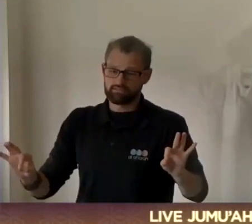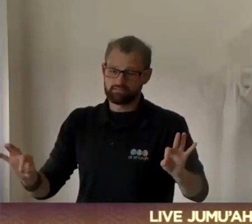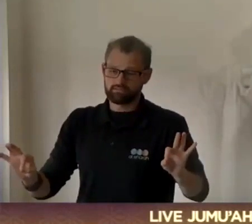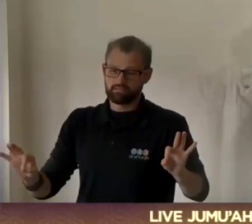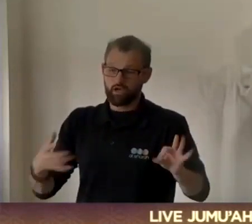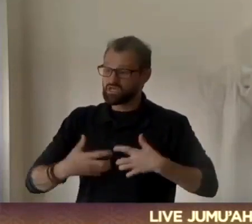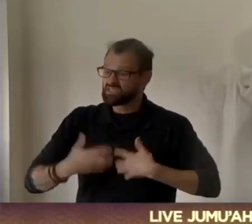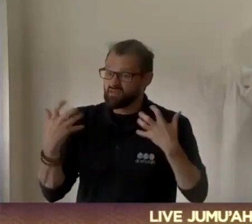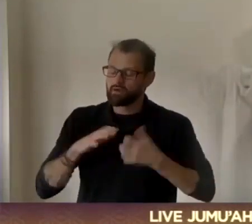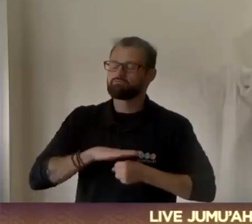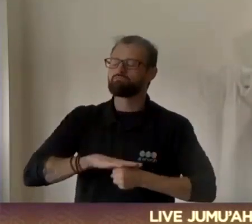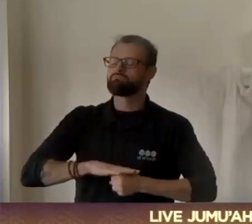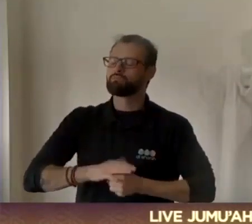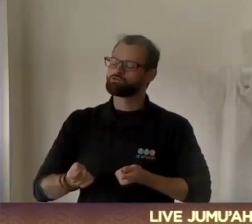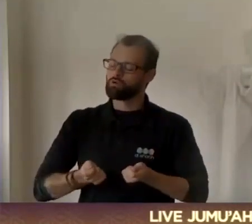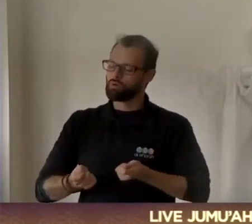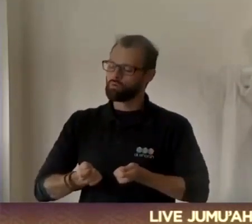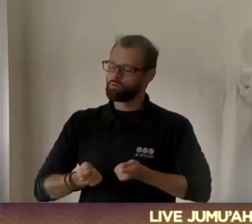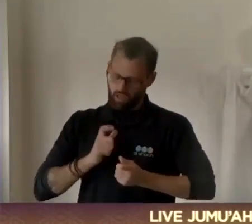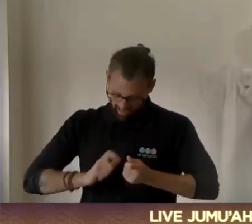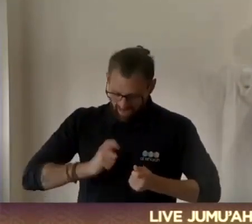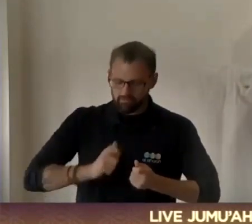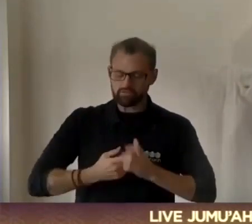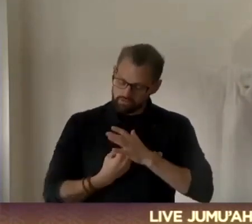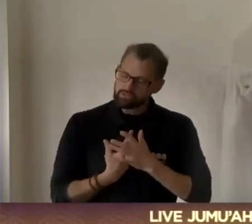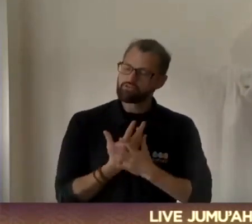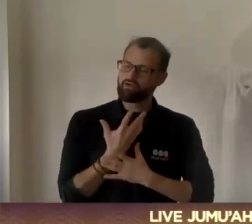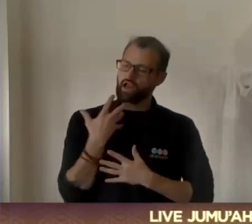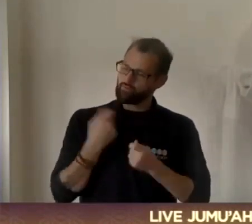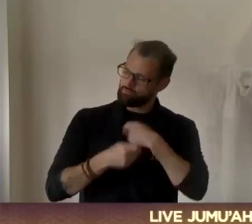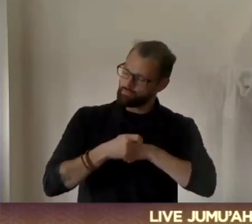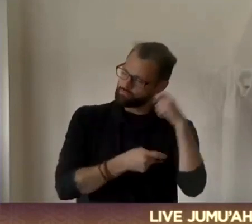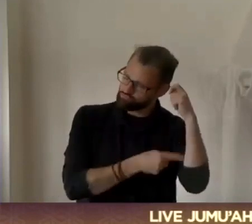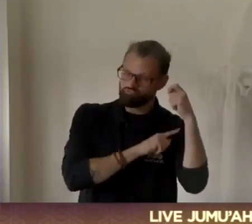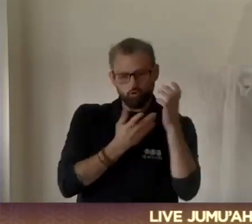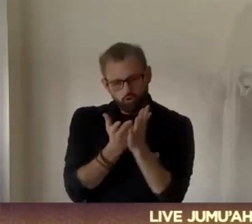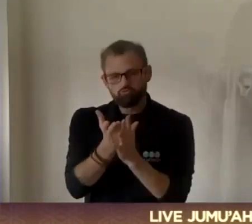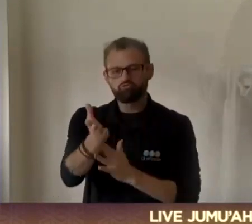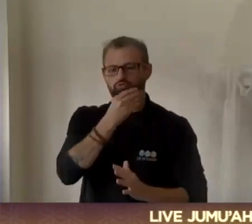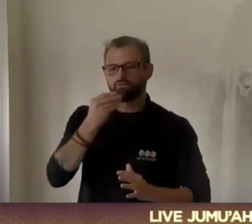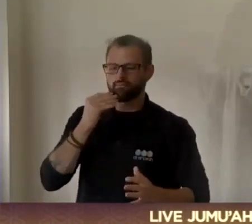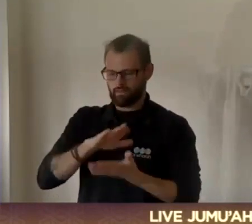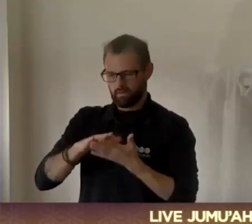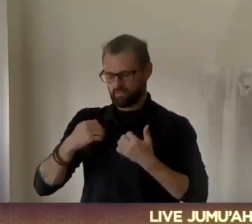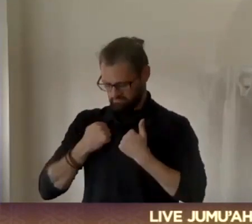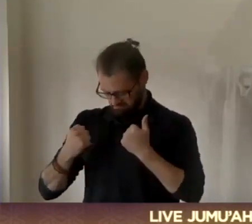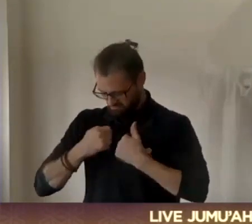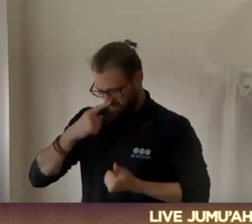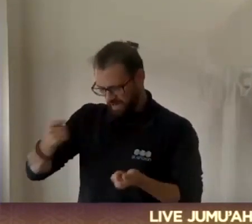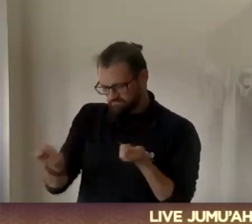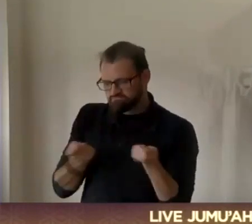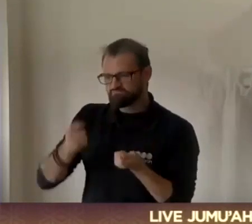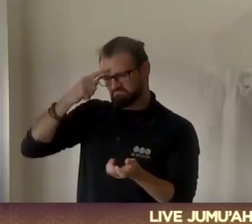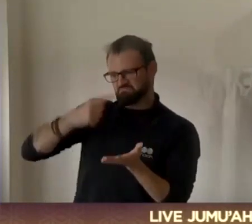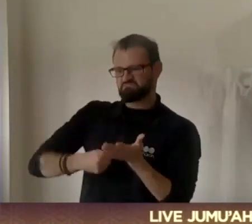your temper. You are meant to develop your character during the month of Ramadan. So you have a right over yourself as well. And